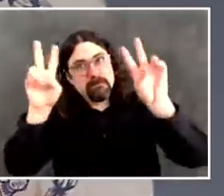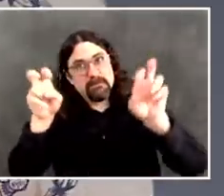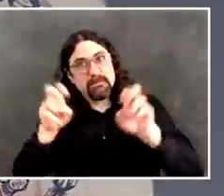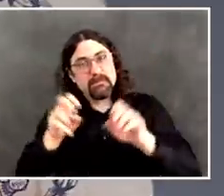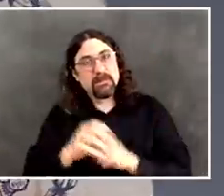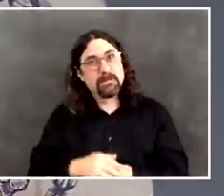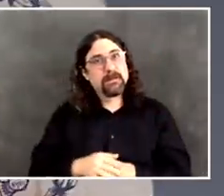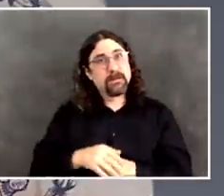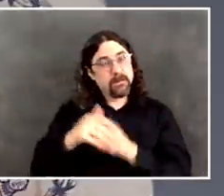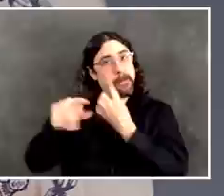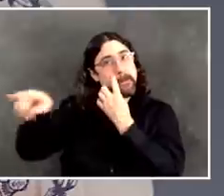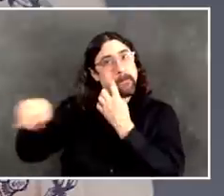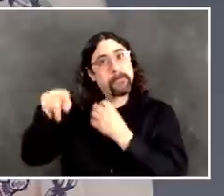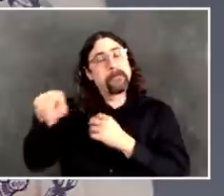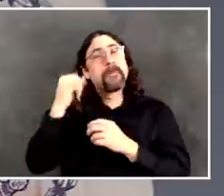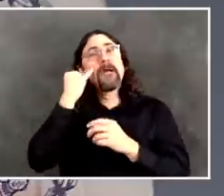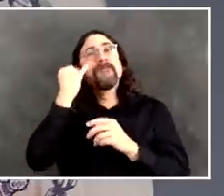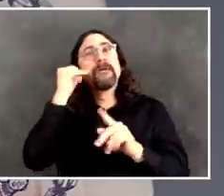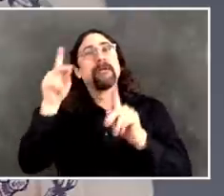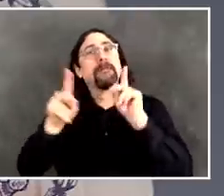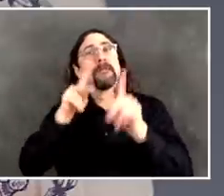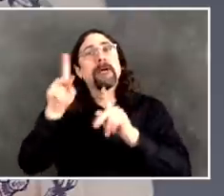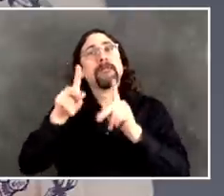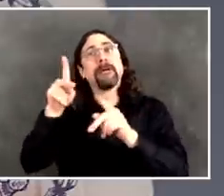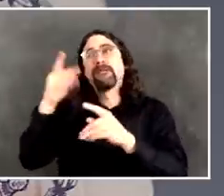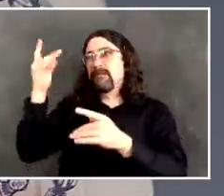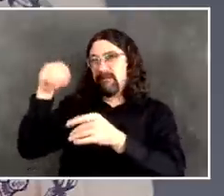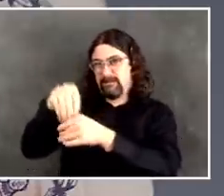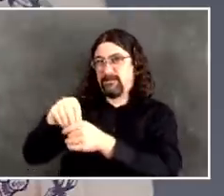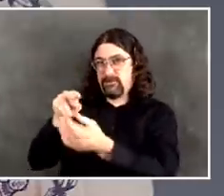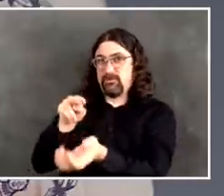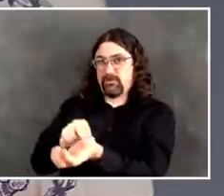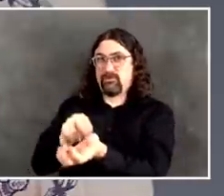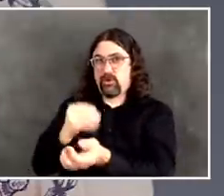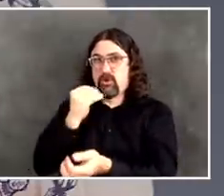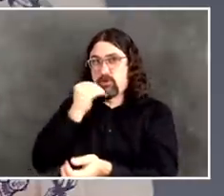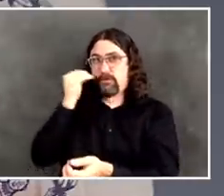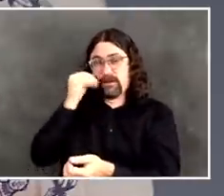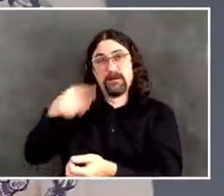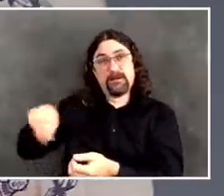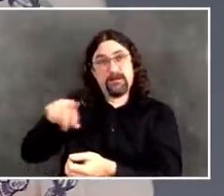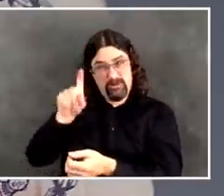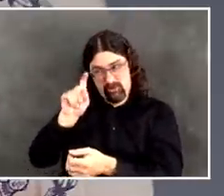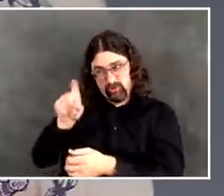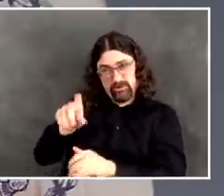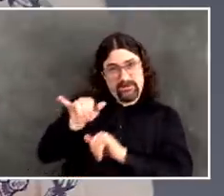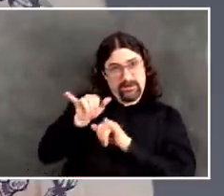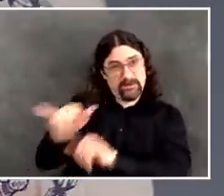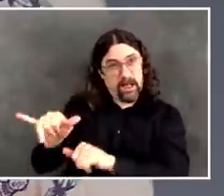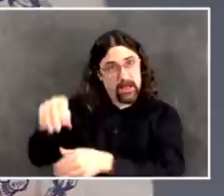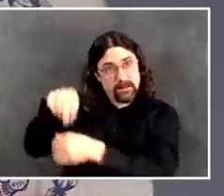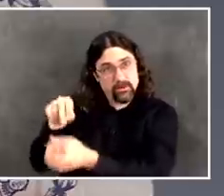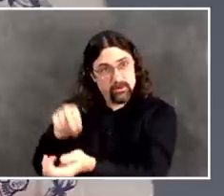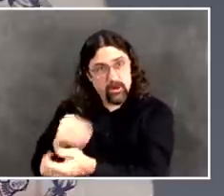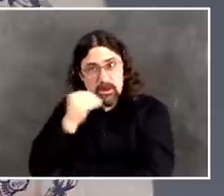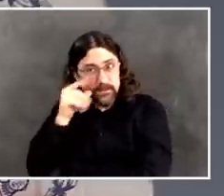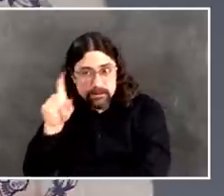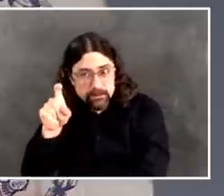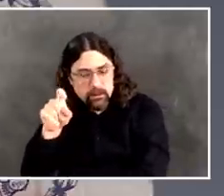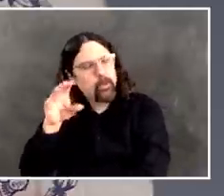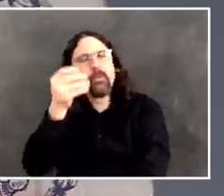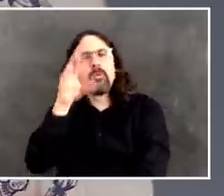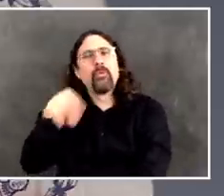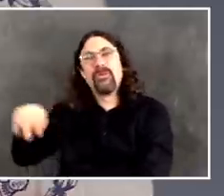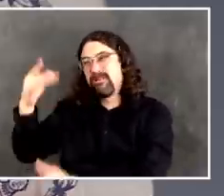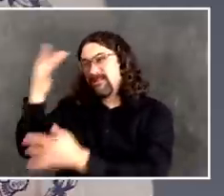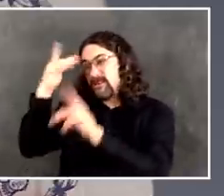doctors, Department of Health tweeted out the graph this morning on hospital admissions. And it says they want to get below 200